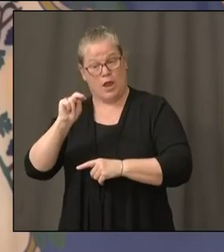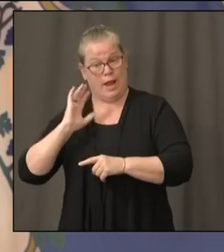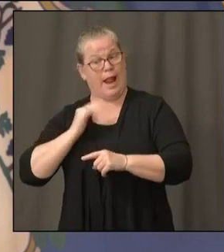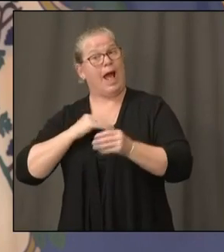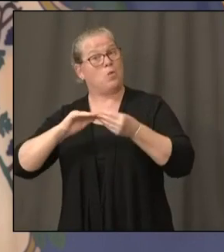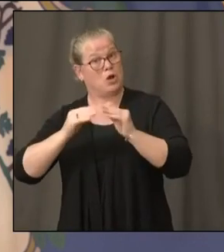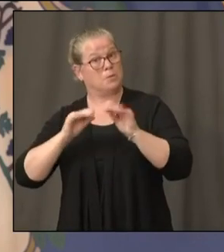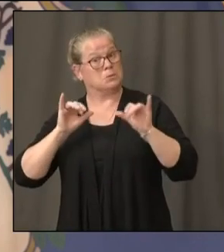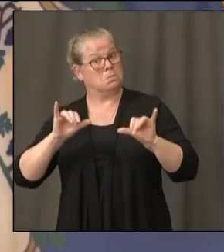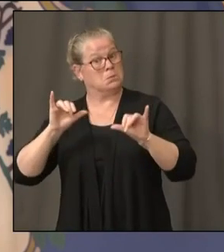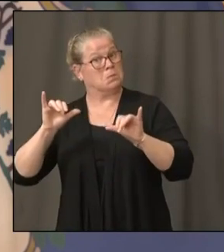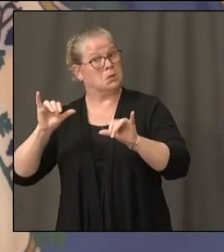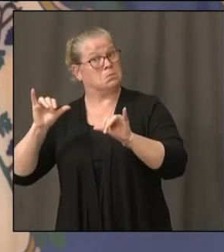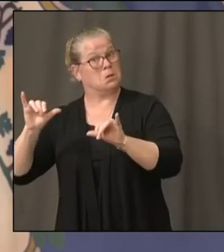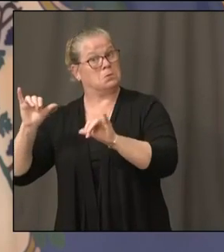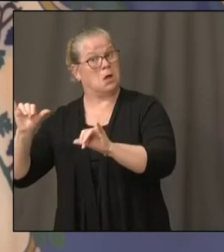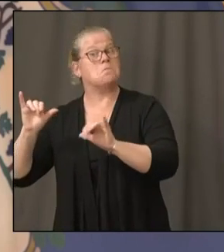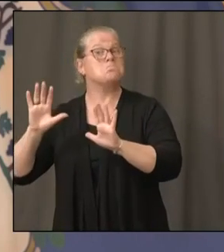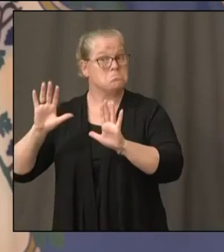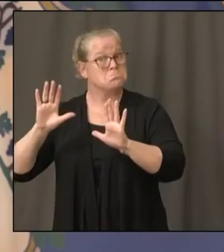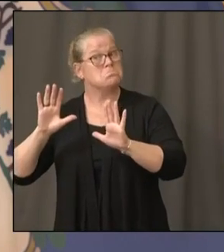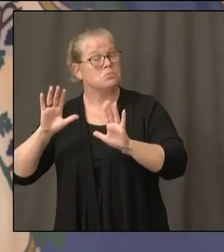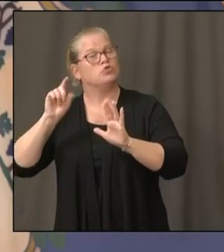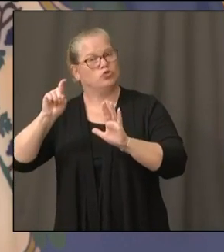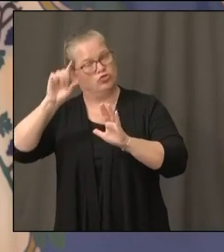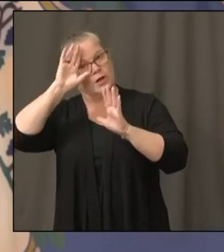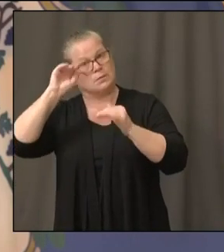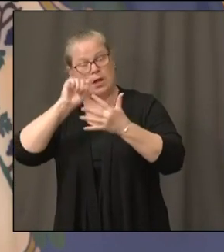you should count on in terms of in-school opening in the fall.